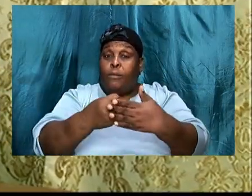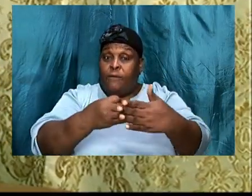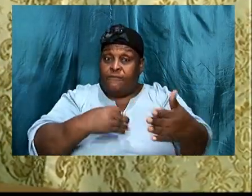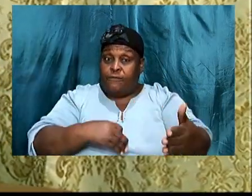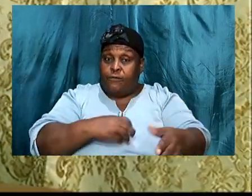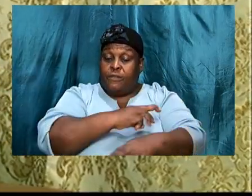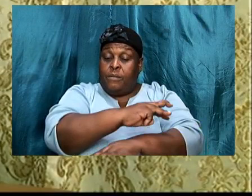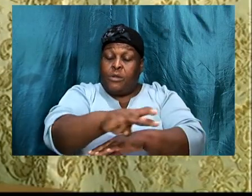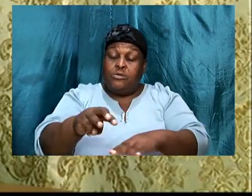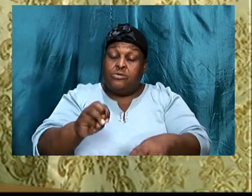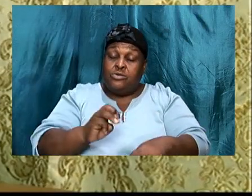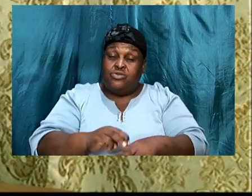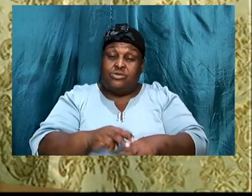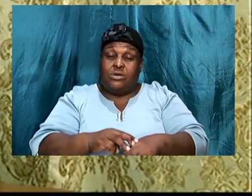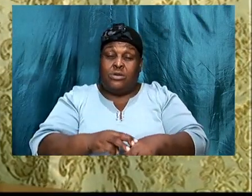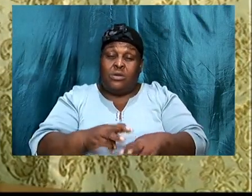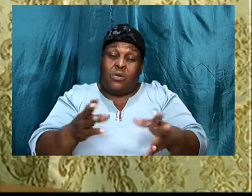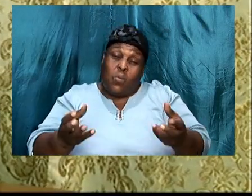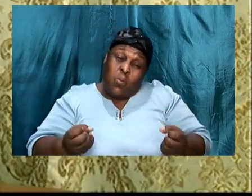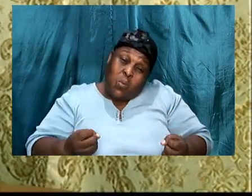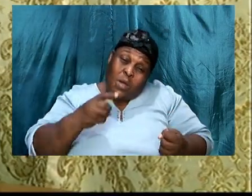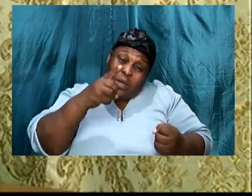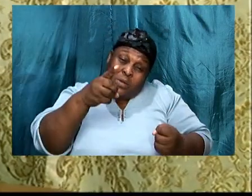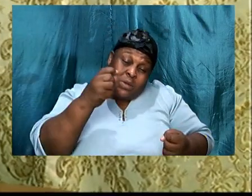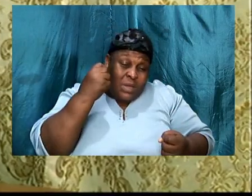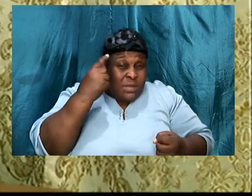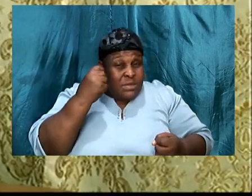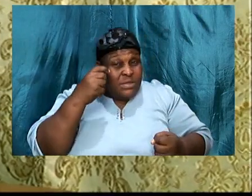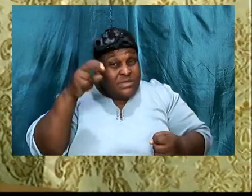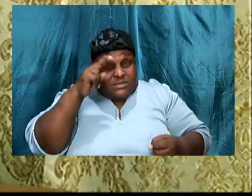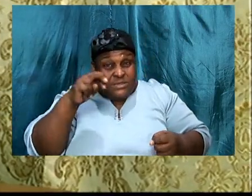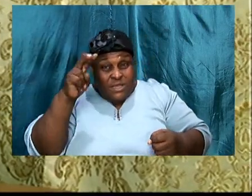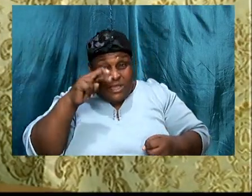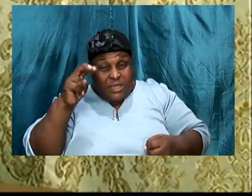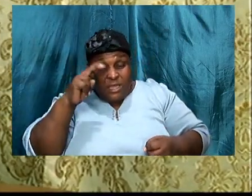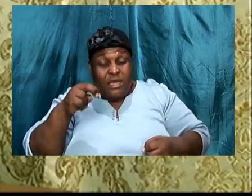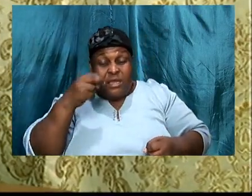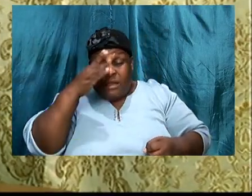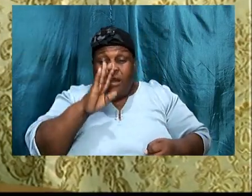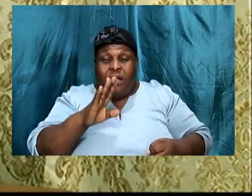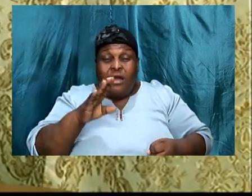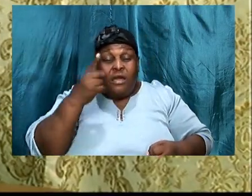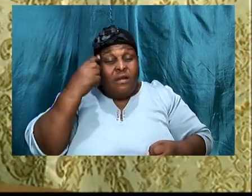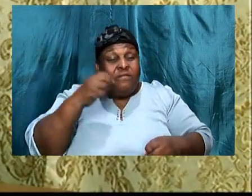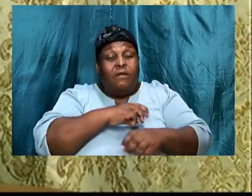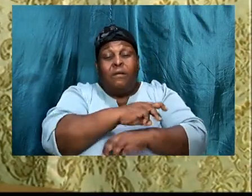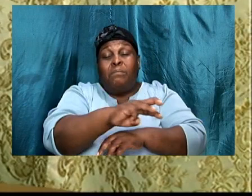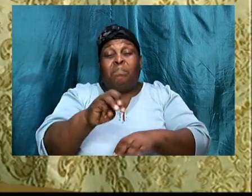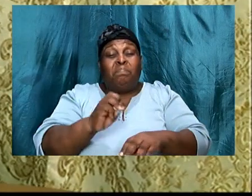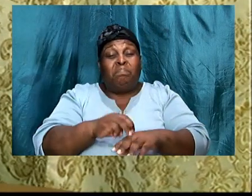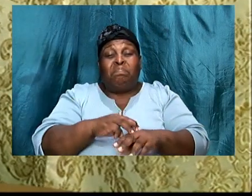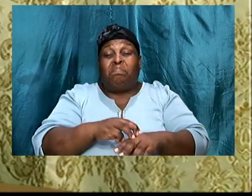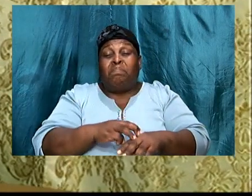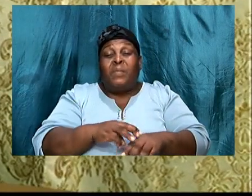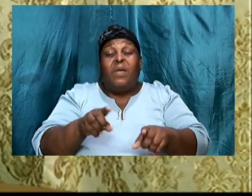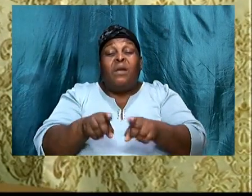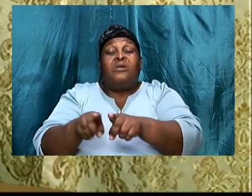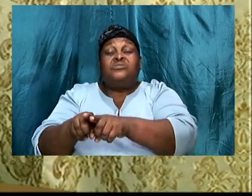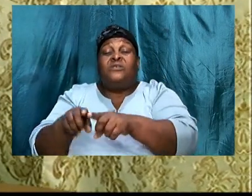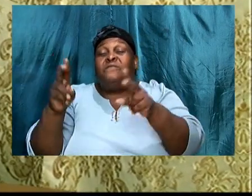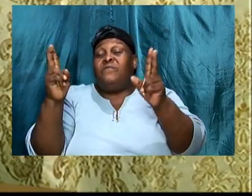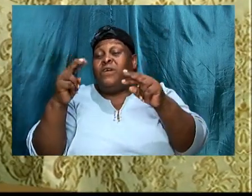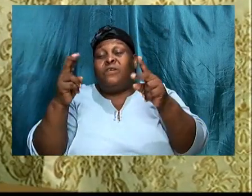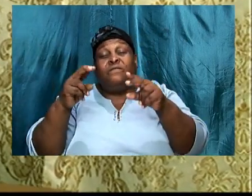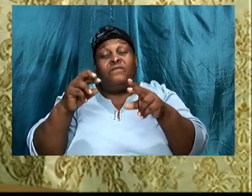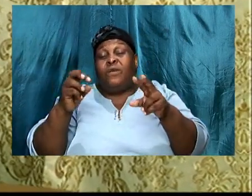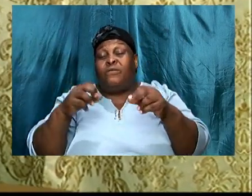but I want you to understand, that seeking God, for a ministry, is also, very, very important, I want you to know,